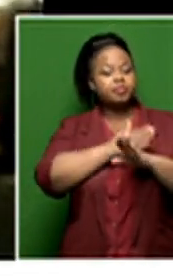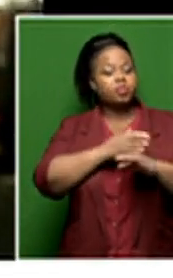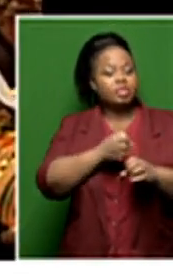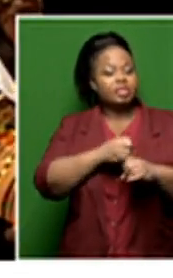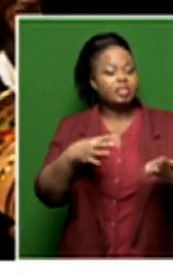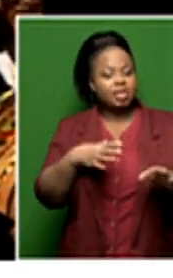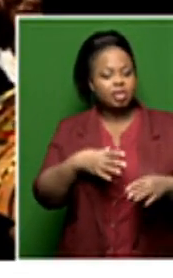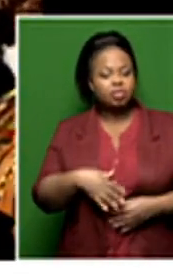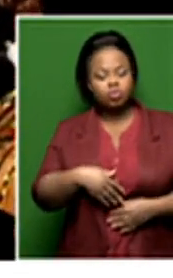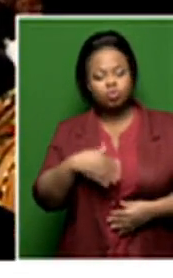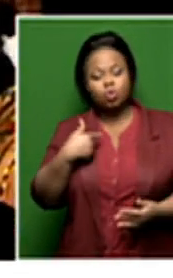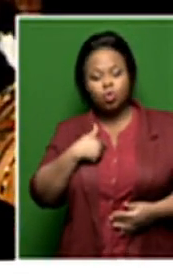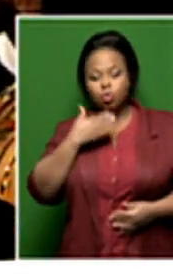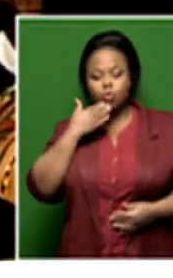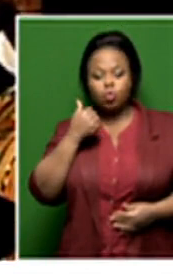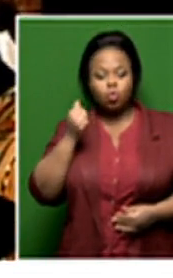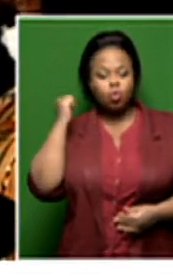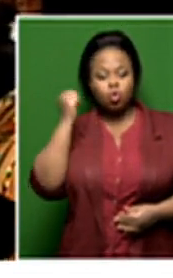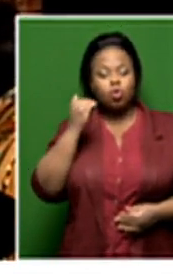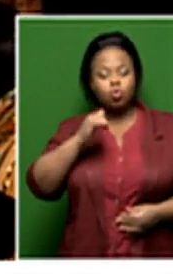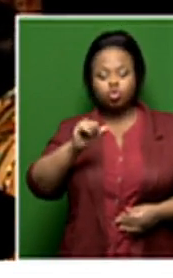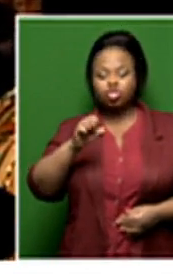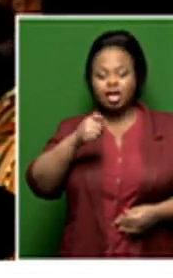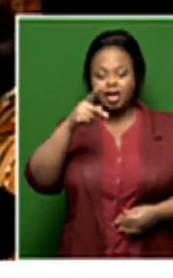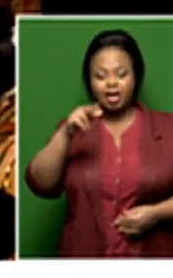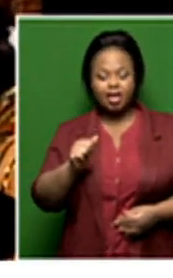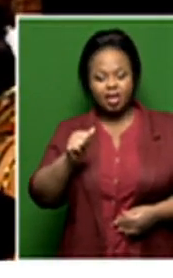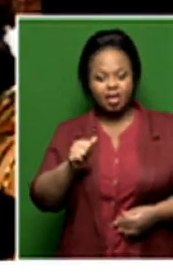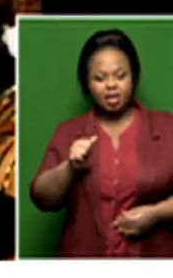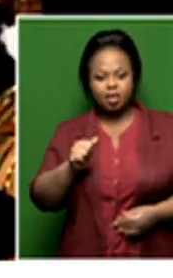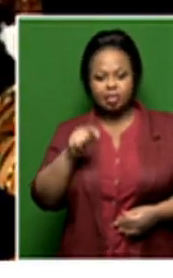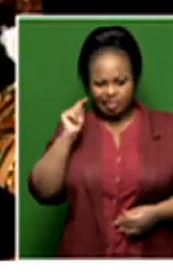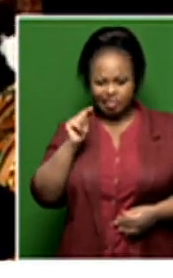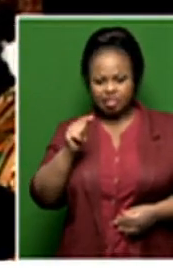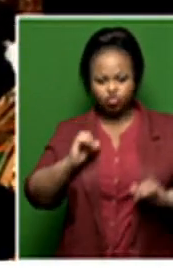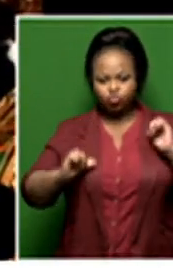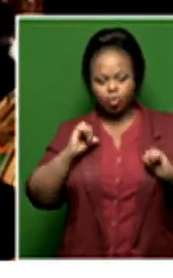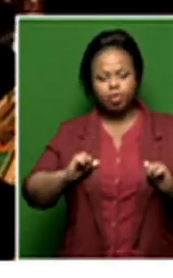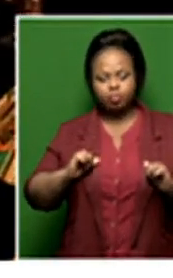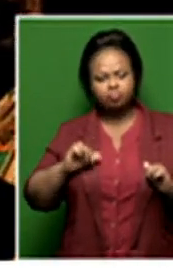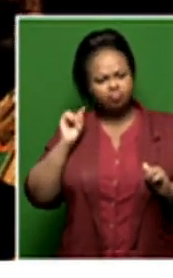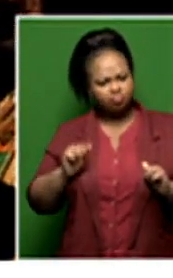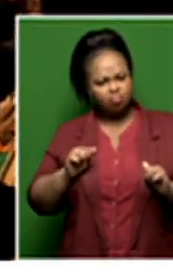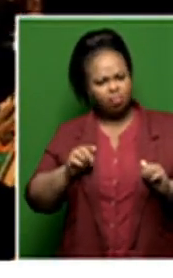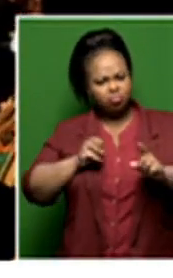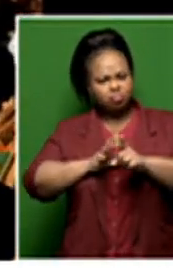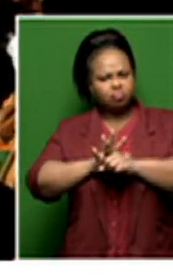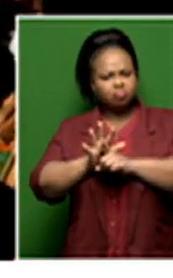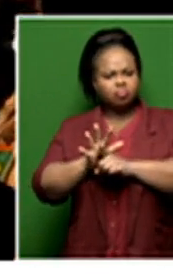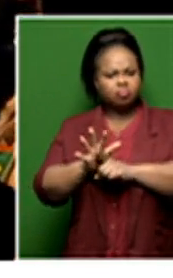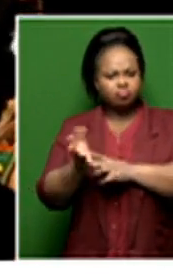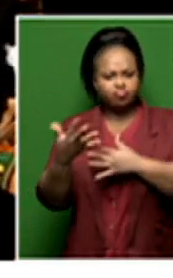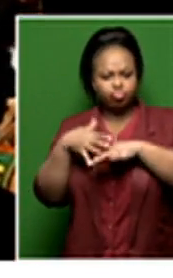Uusha Gaga Senza Ngakona, that's when he actually infused all